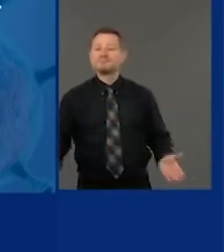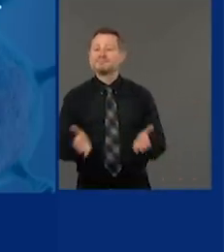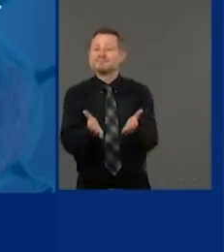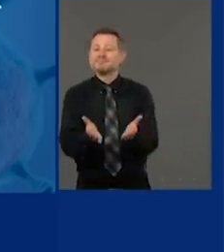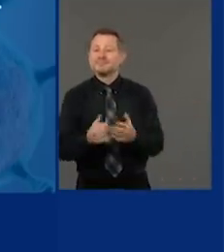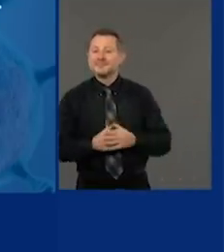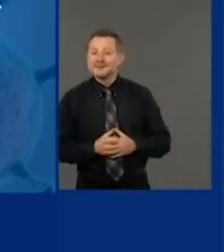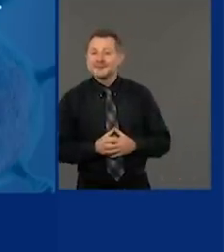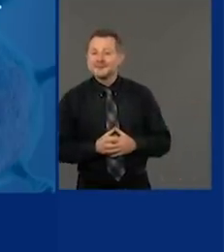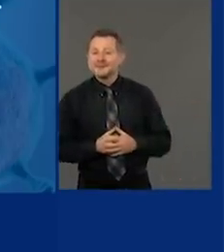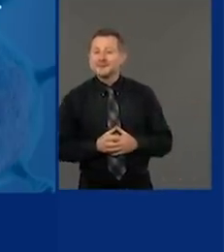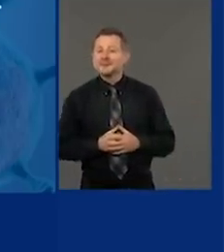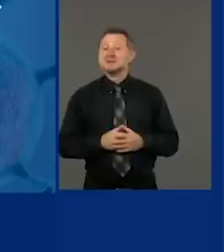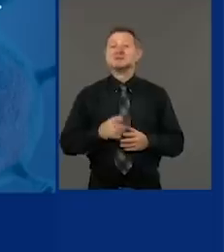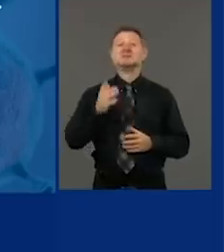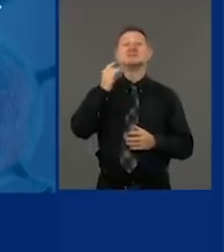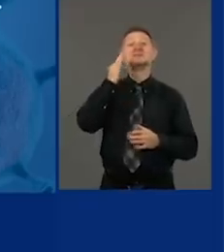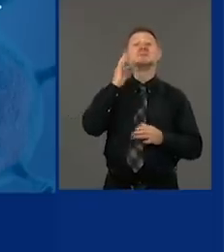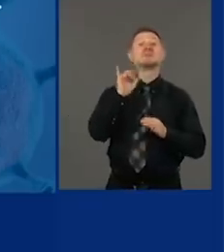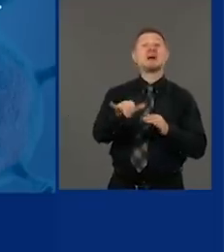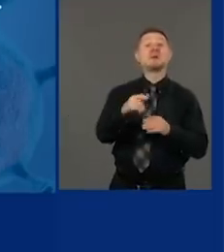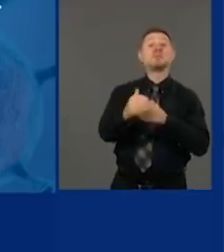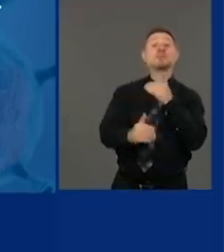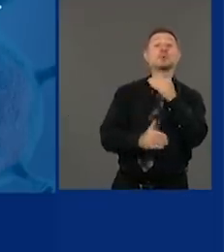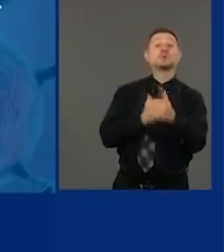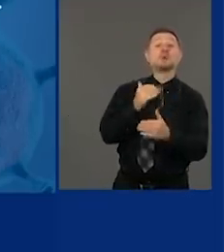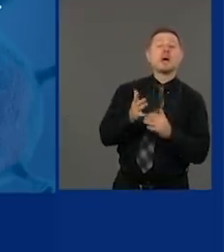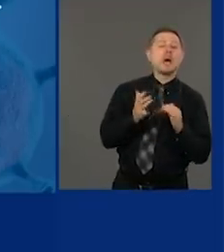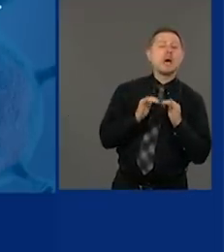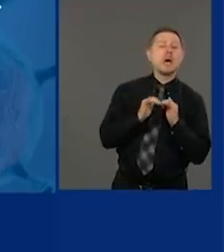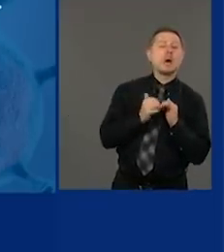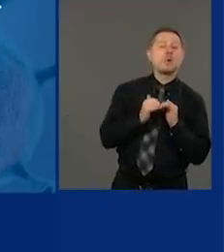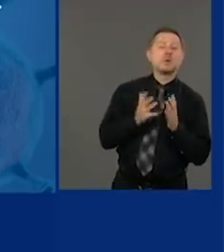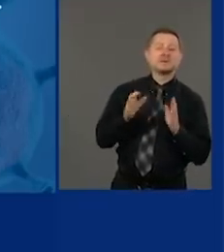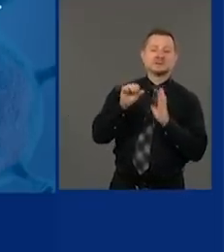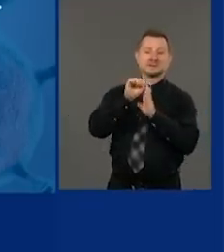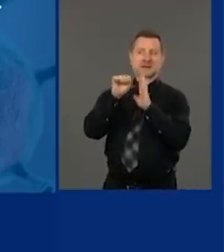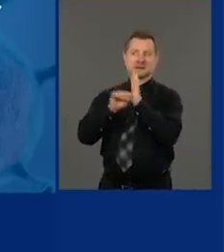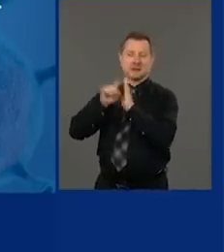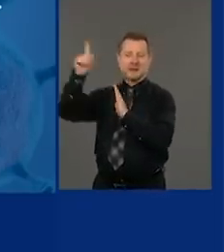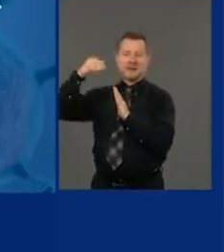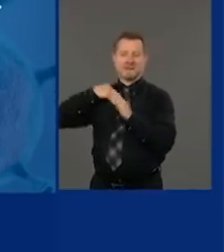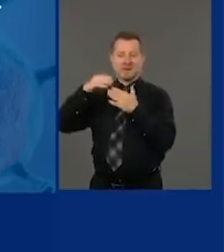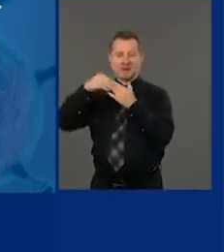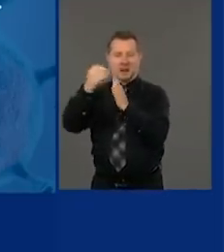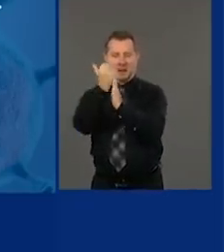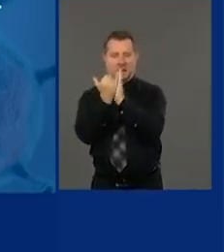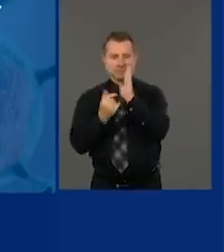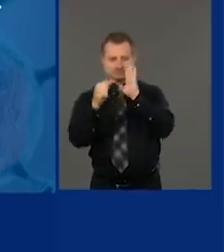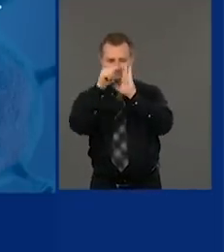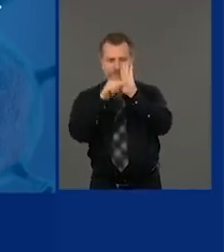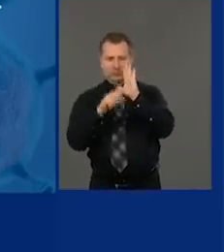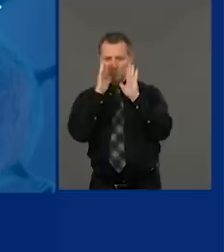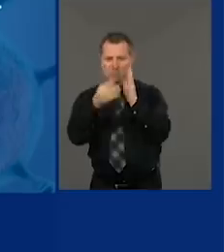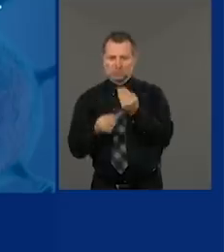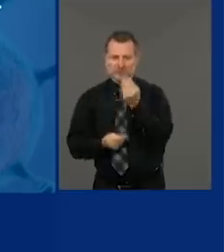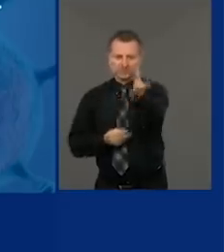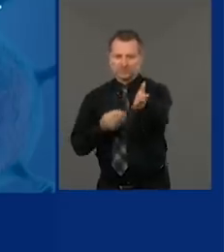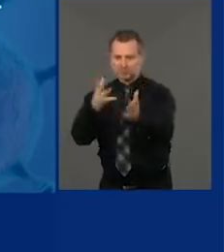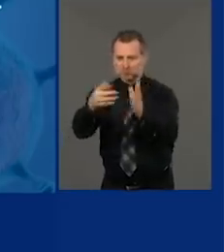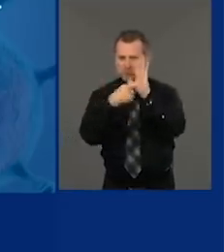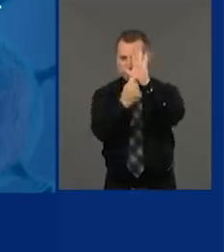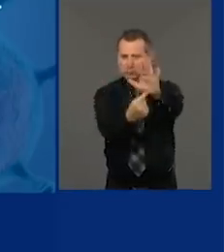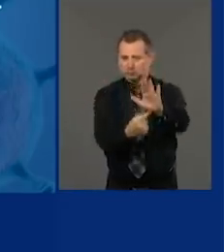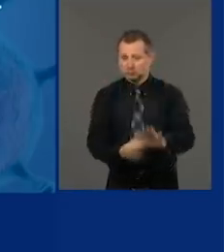The how you look at the state guidelines. This determination will be made the first week in